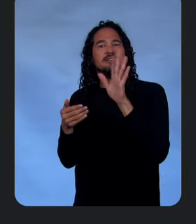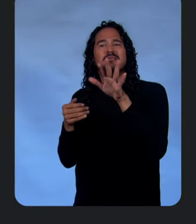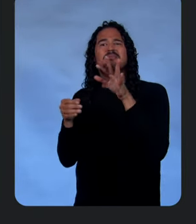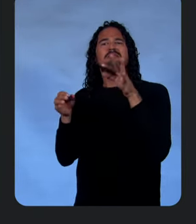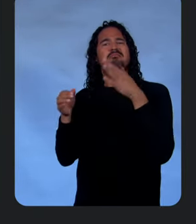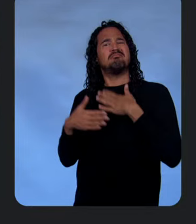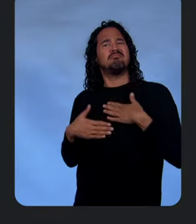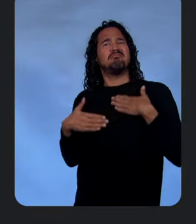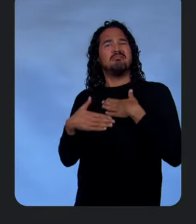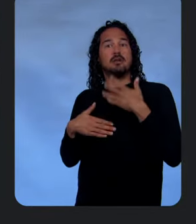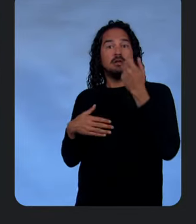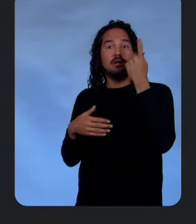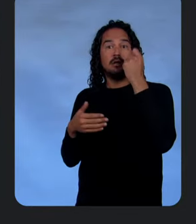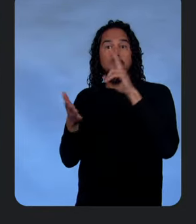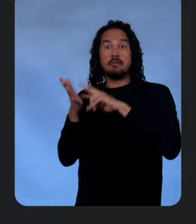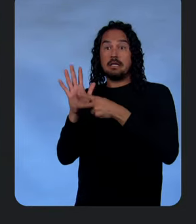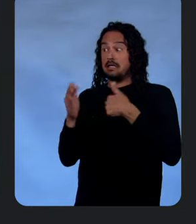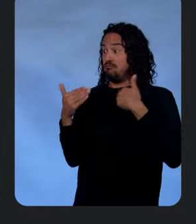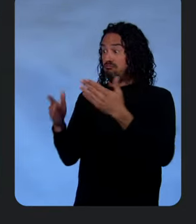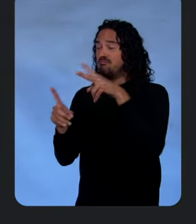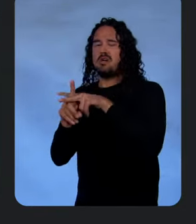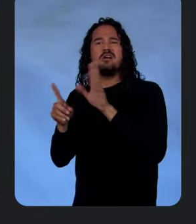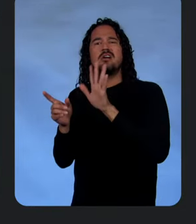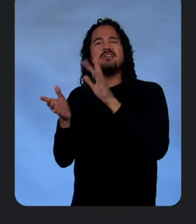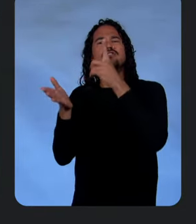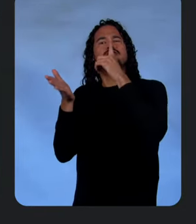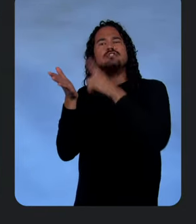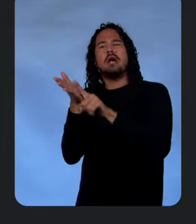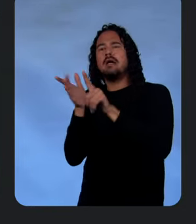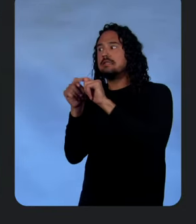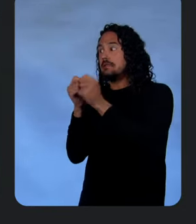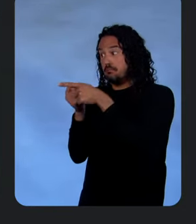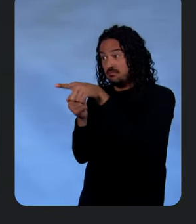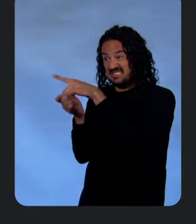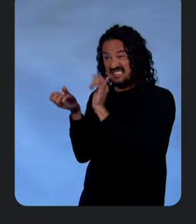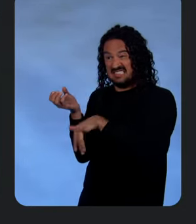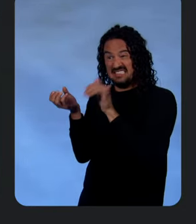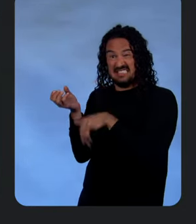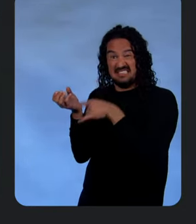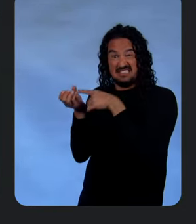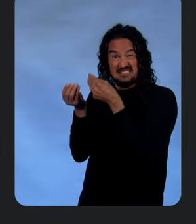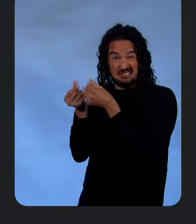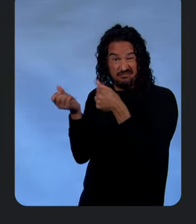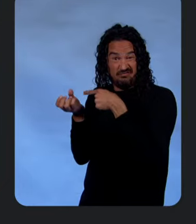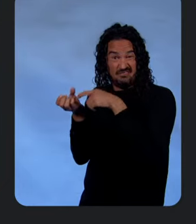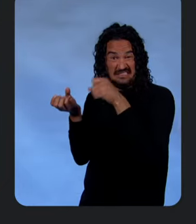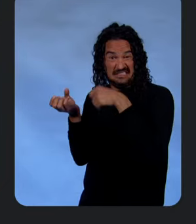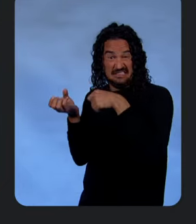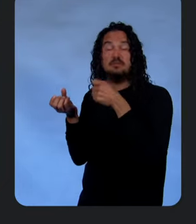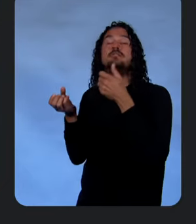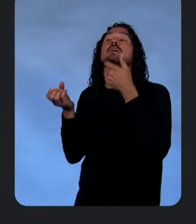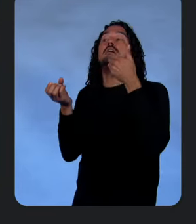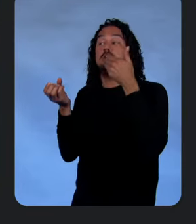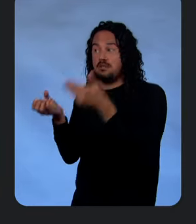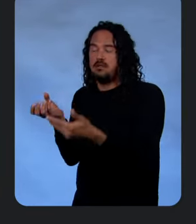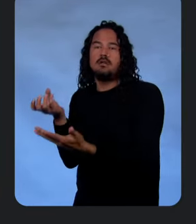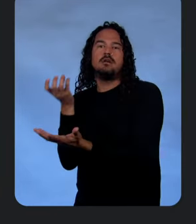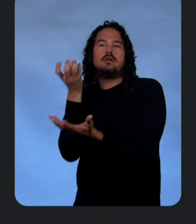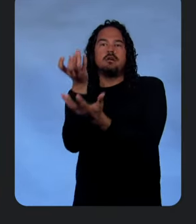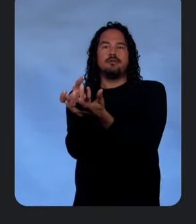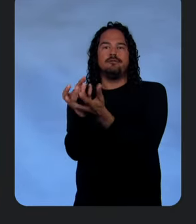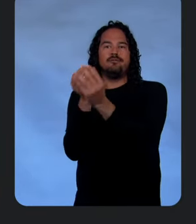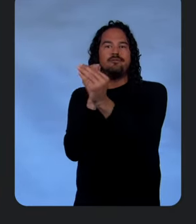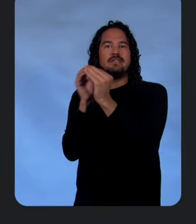we should obviously check with our team, make sure that this is actually the right thing to do. But once we have done that, let's assume we have,